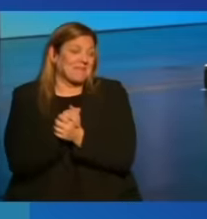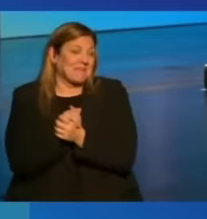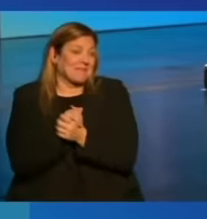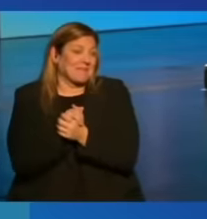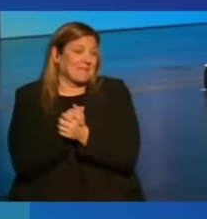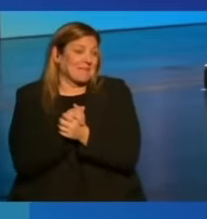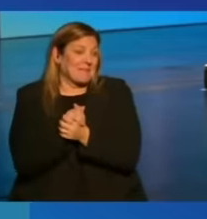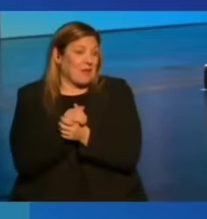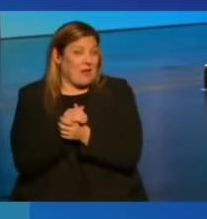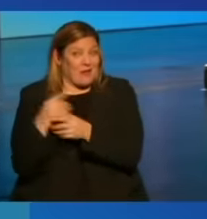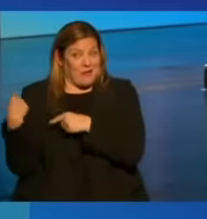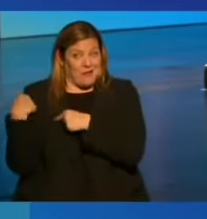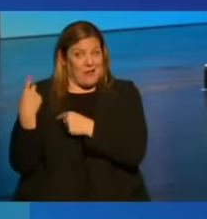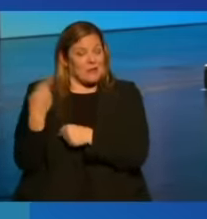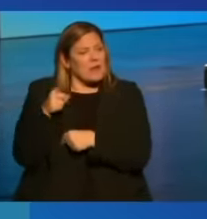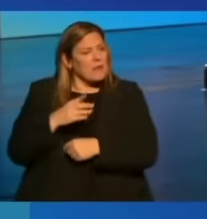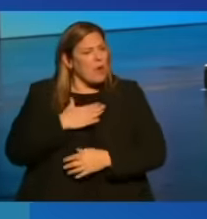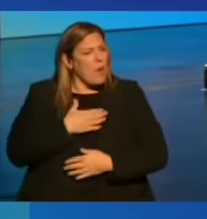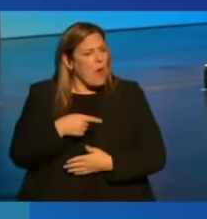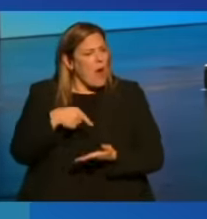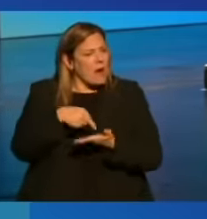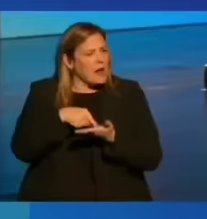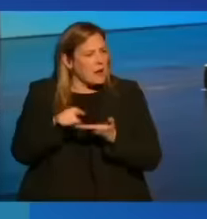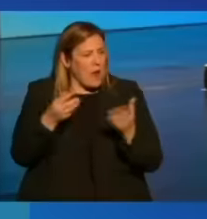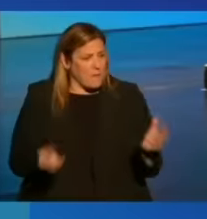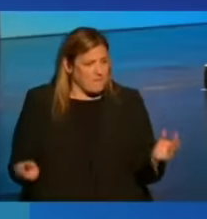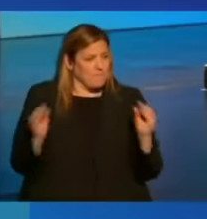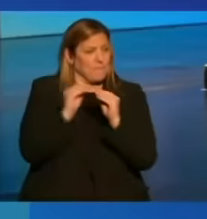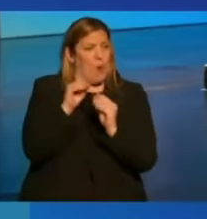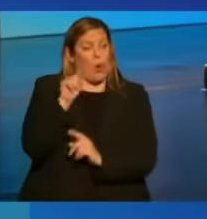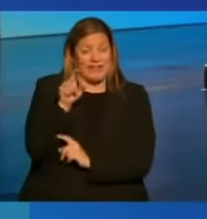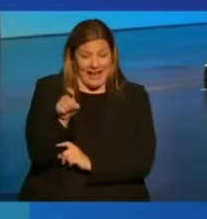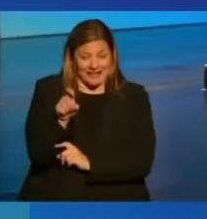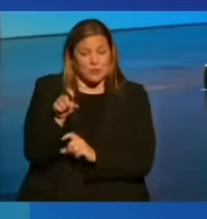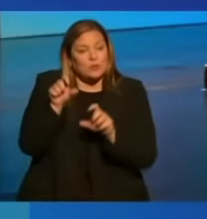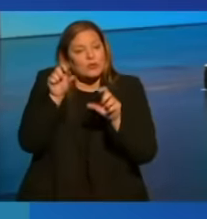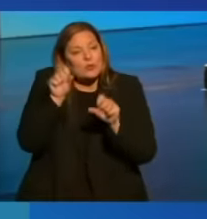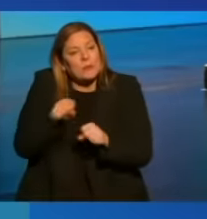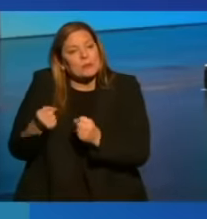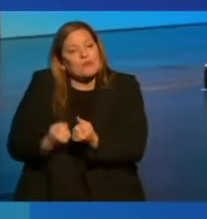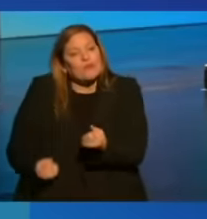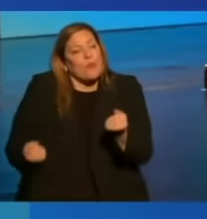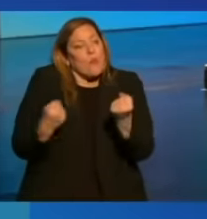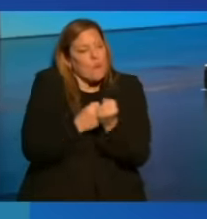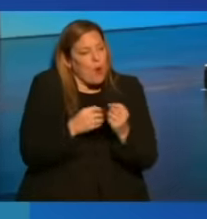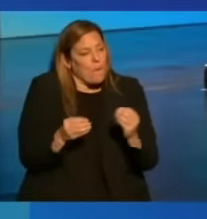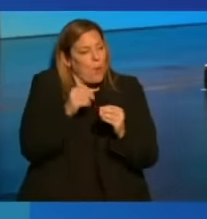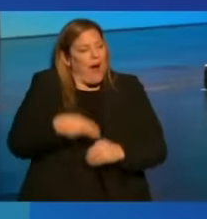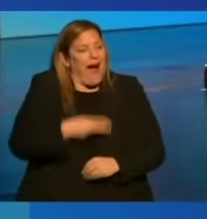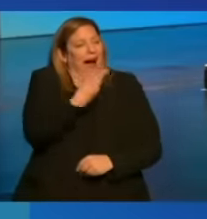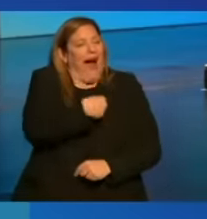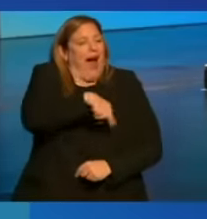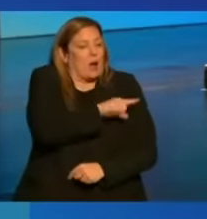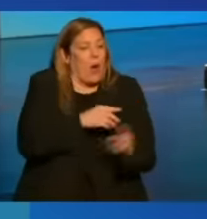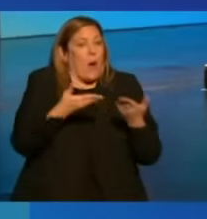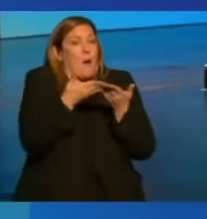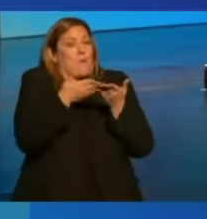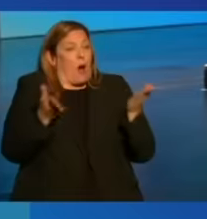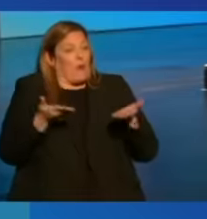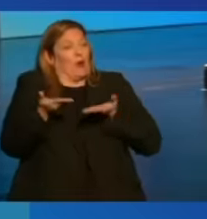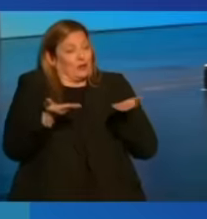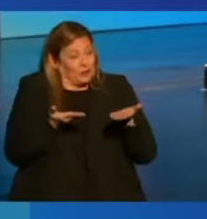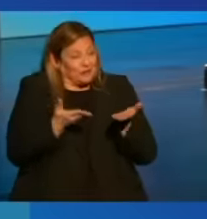historically have been willing to pay significantly higher taxes to support more high-quality public services